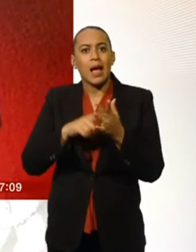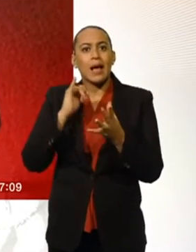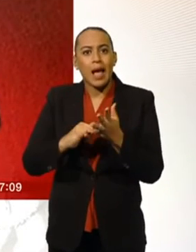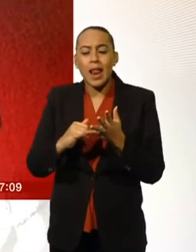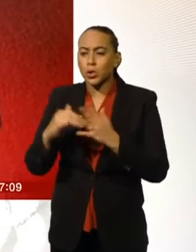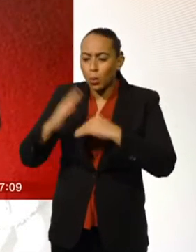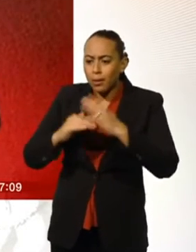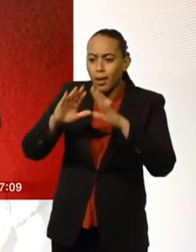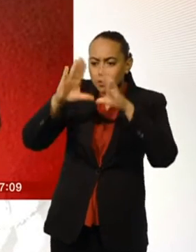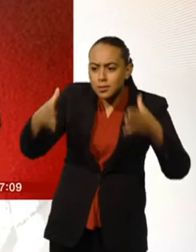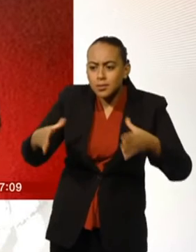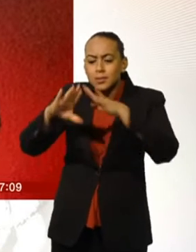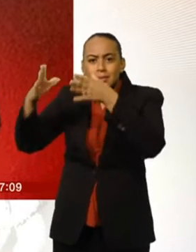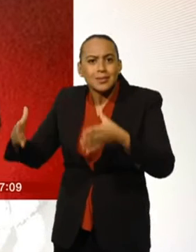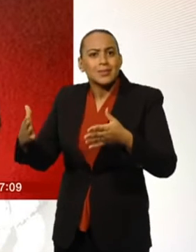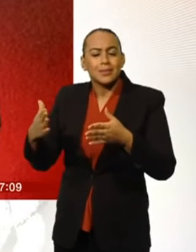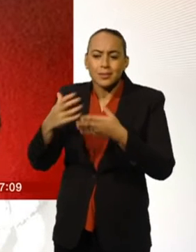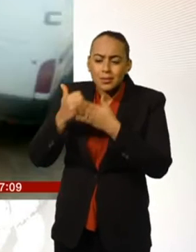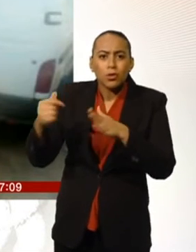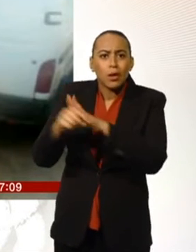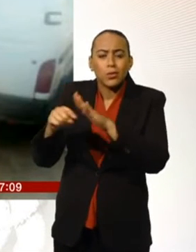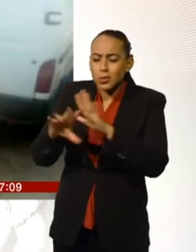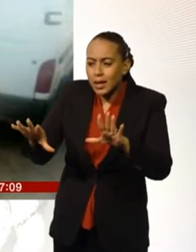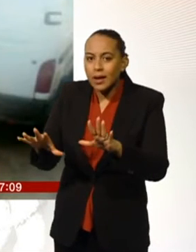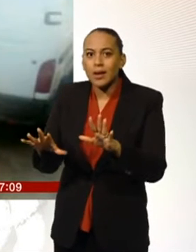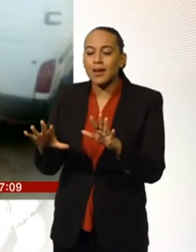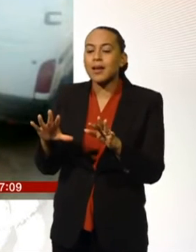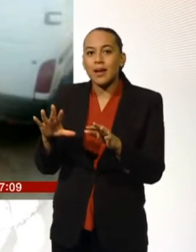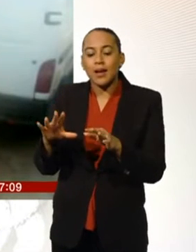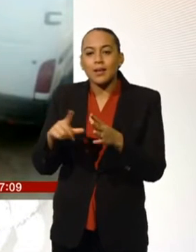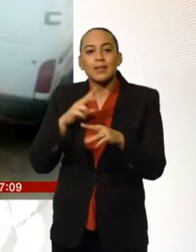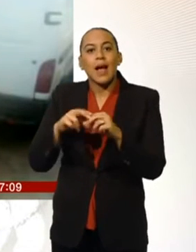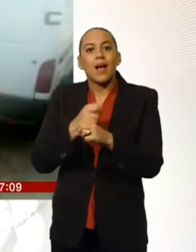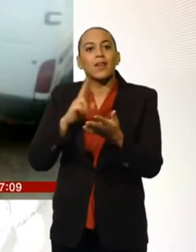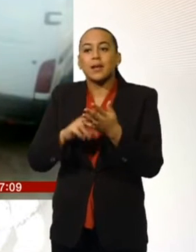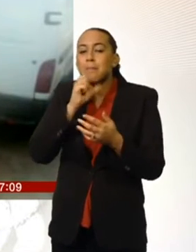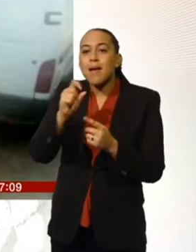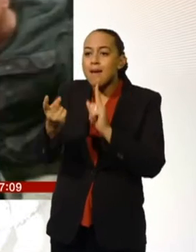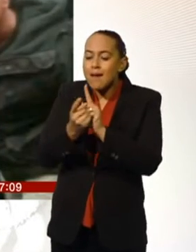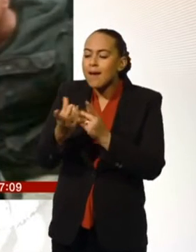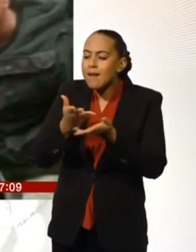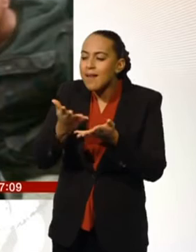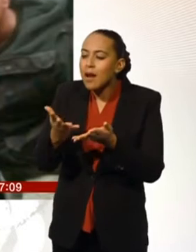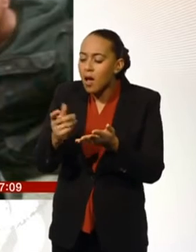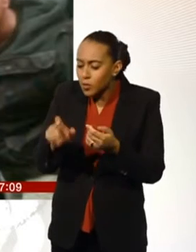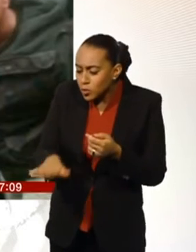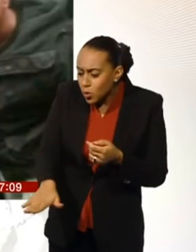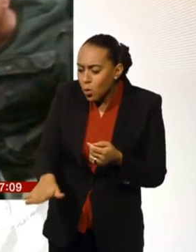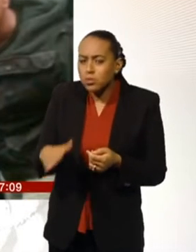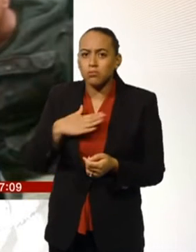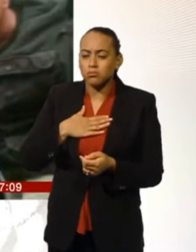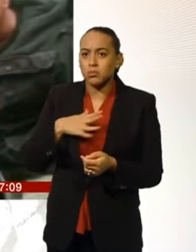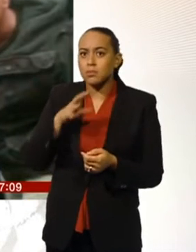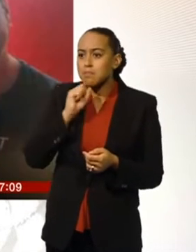build shelters and so on, raised money and came out. And while there, he befriended an Afghan man and his daughter, Baha. This Afghan